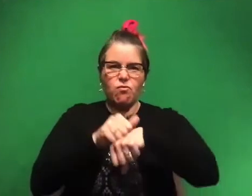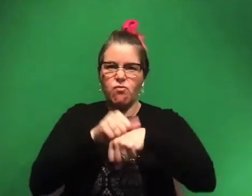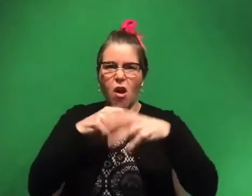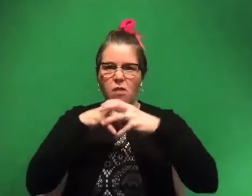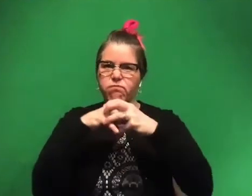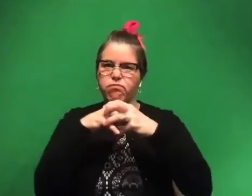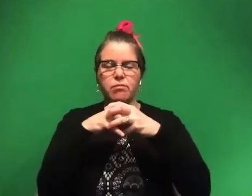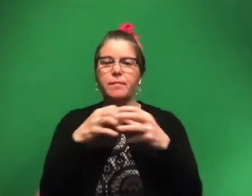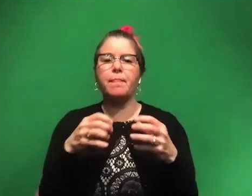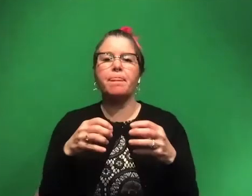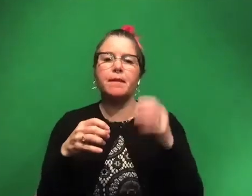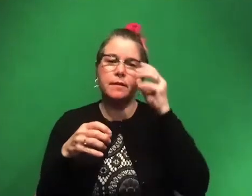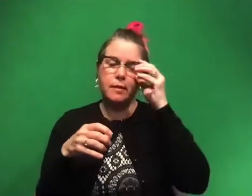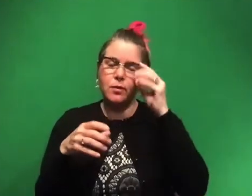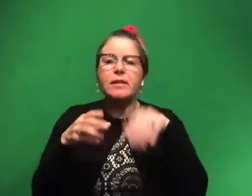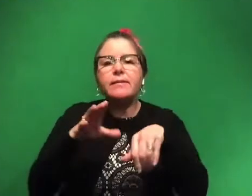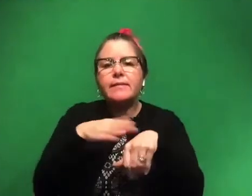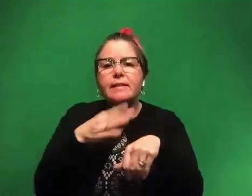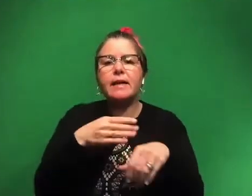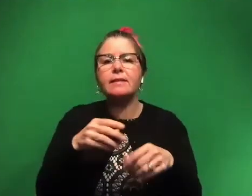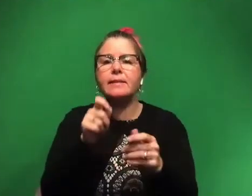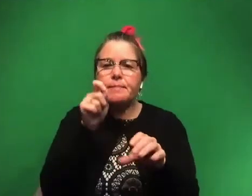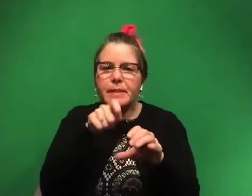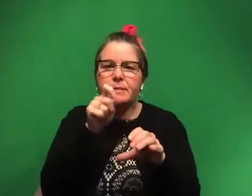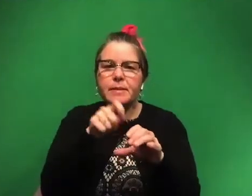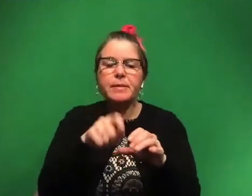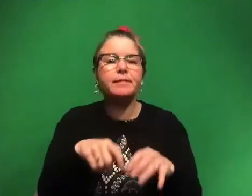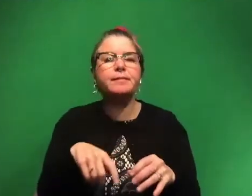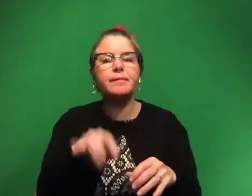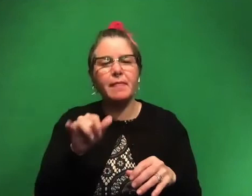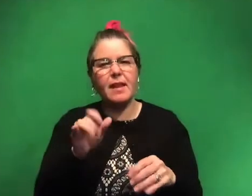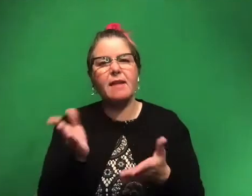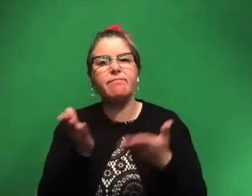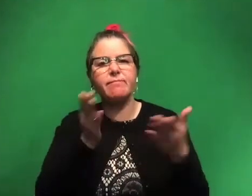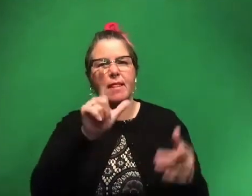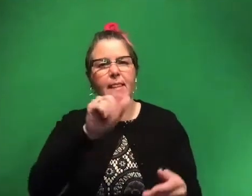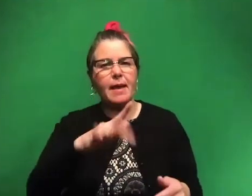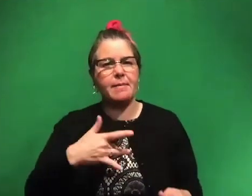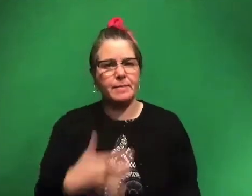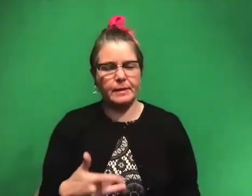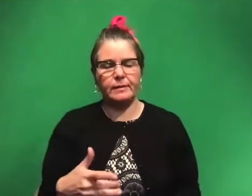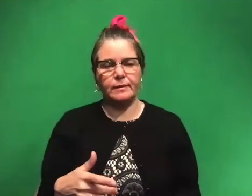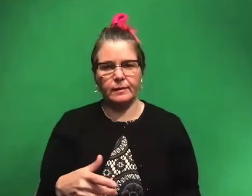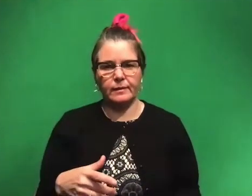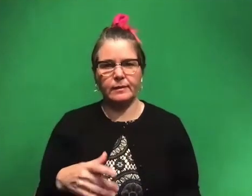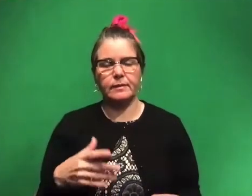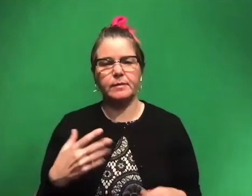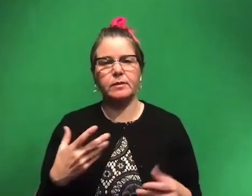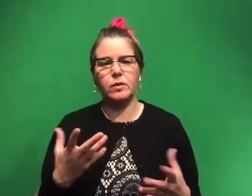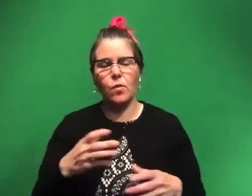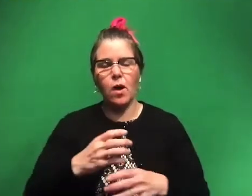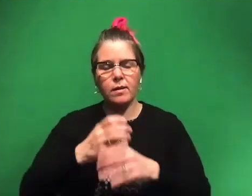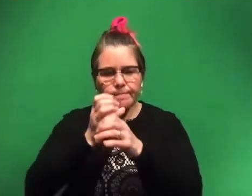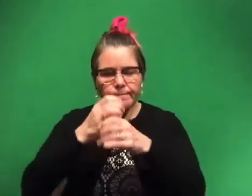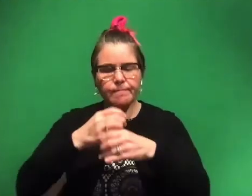So you saw them kind of dusting and picking away at the bone. That is actually done in the lab for the most part, because you want to look under magnification